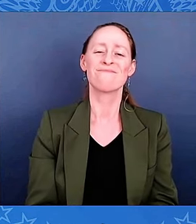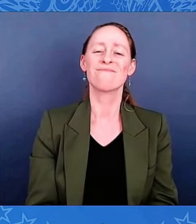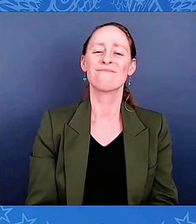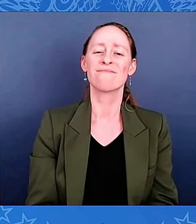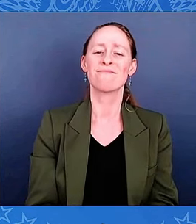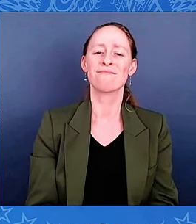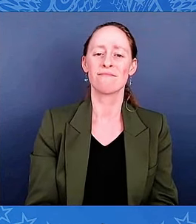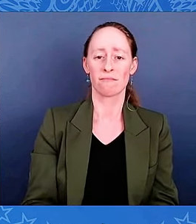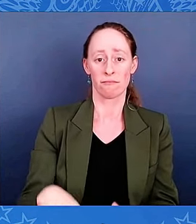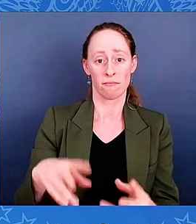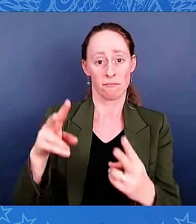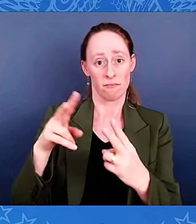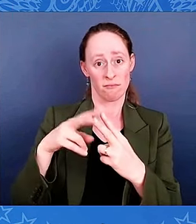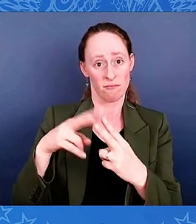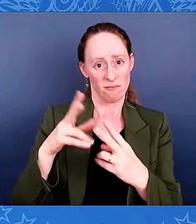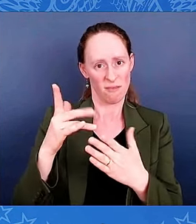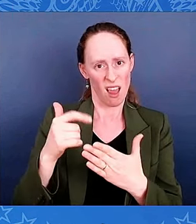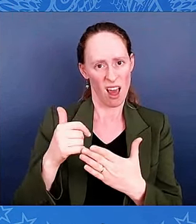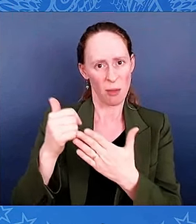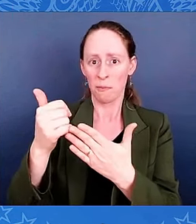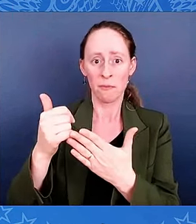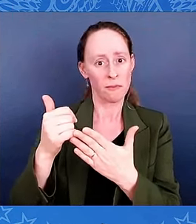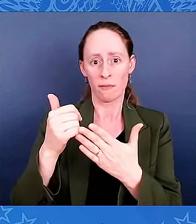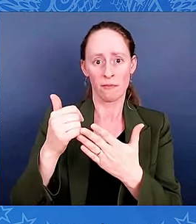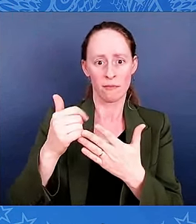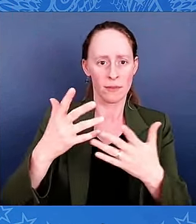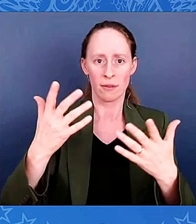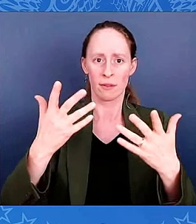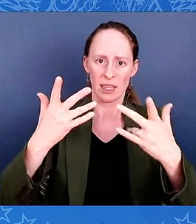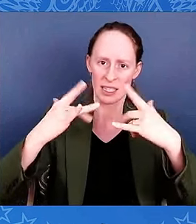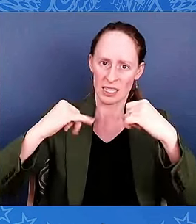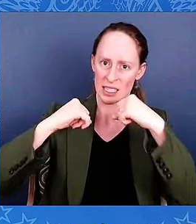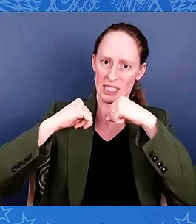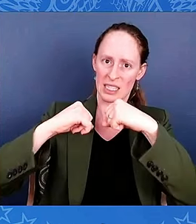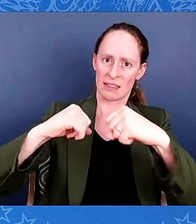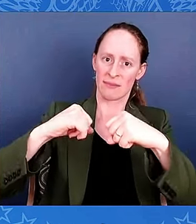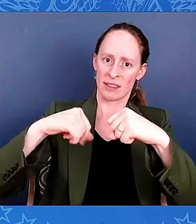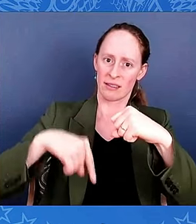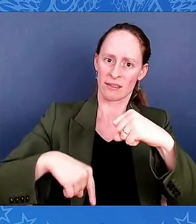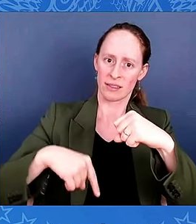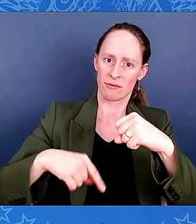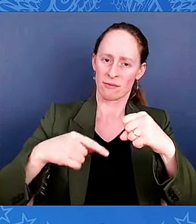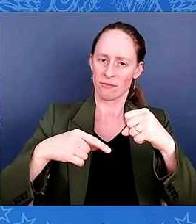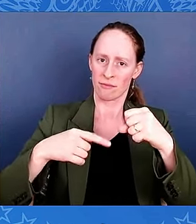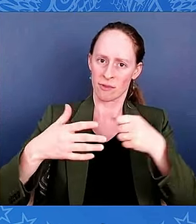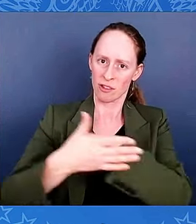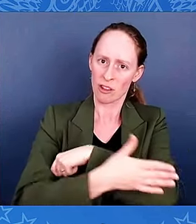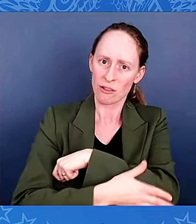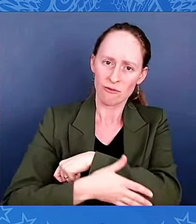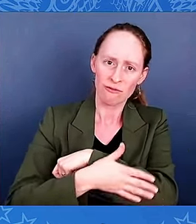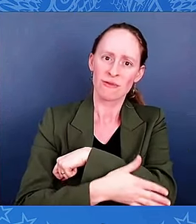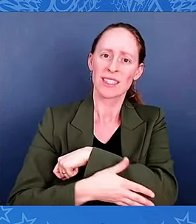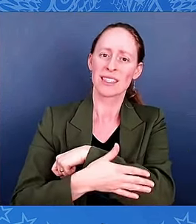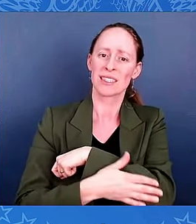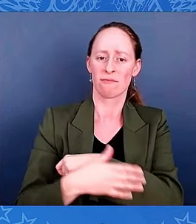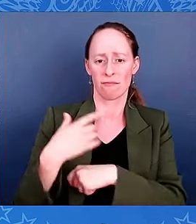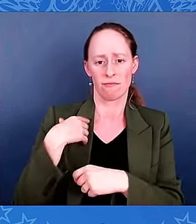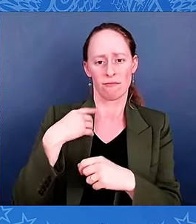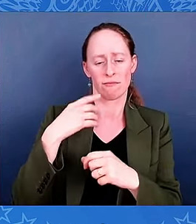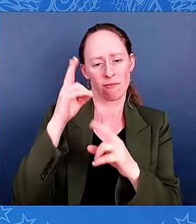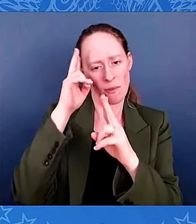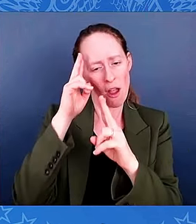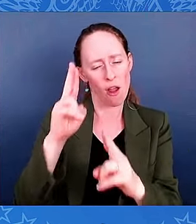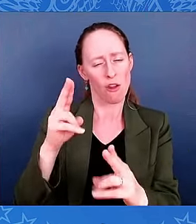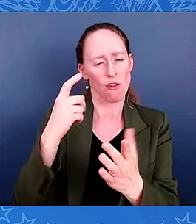of liberty they fought to preserve. As we honor the sacrifice of these brave men, grant us, Lord,